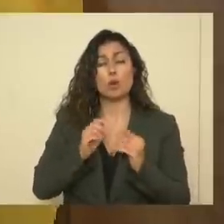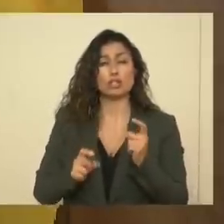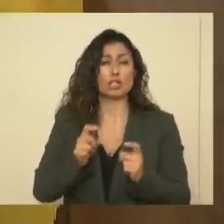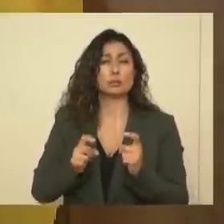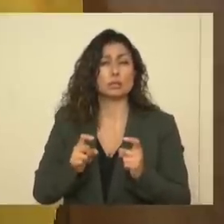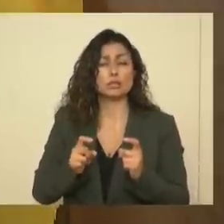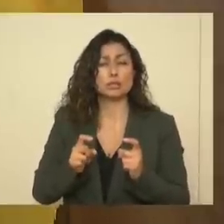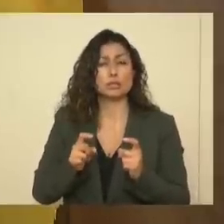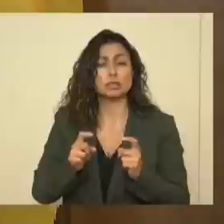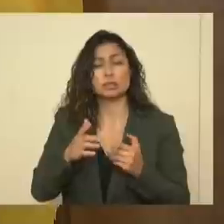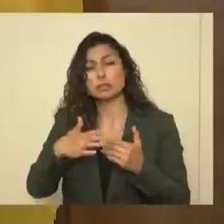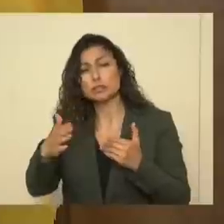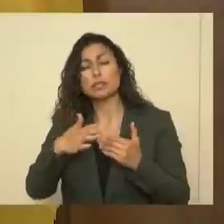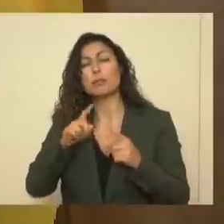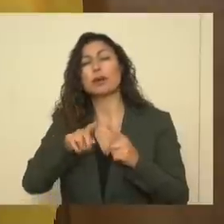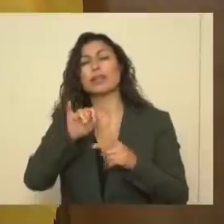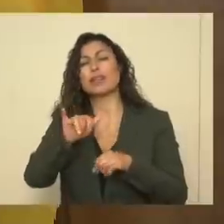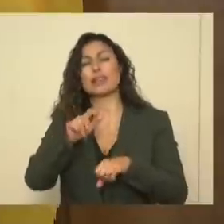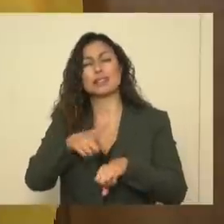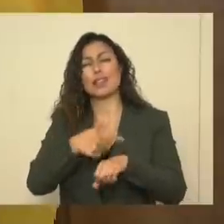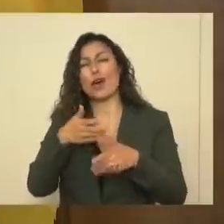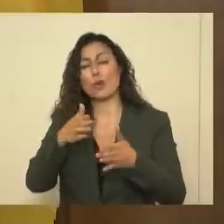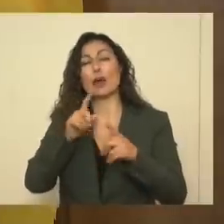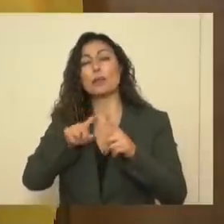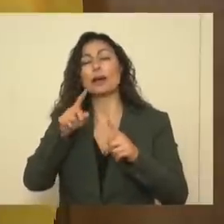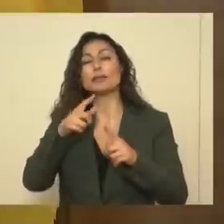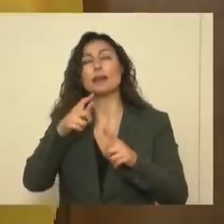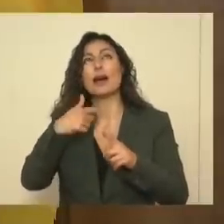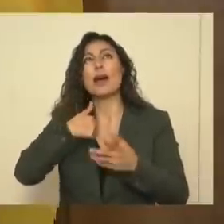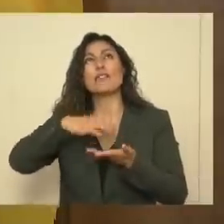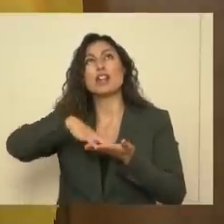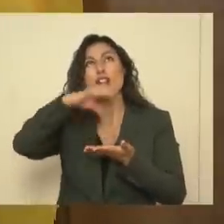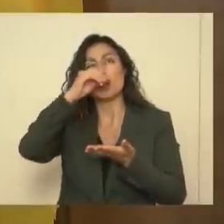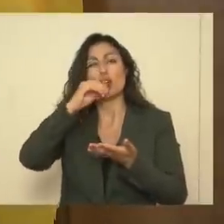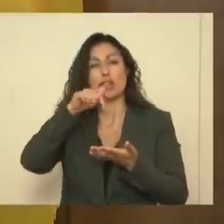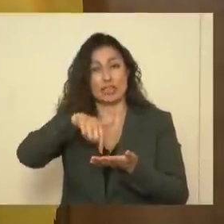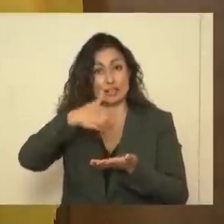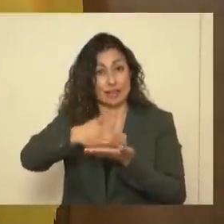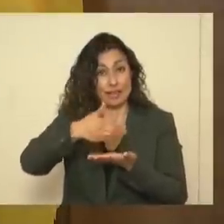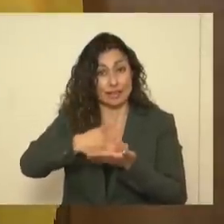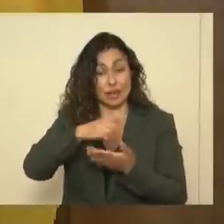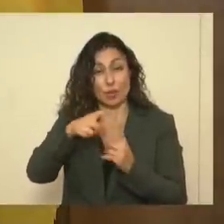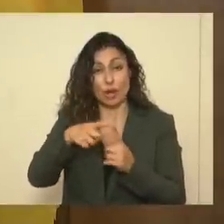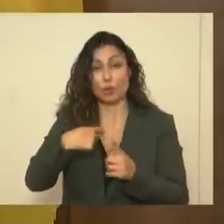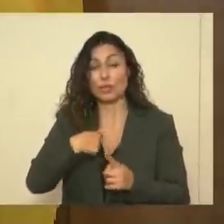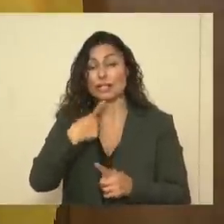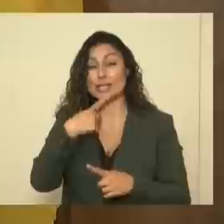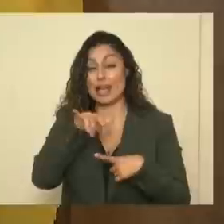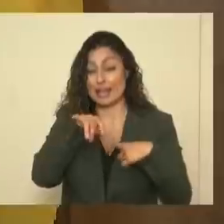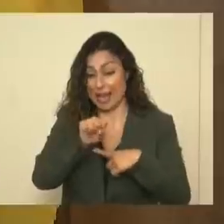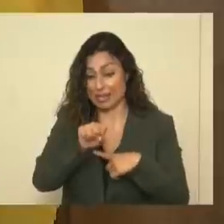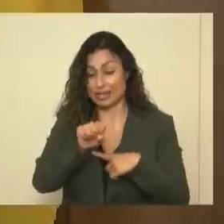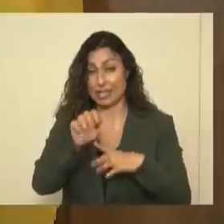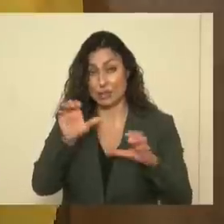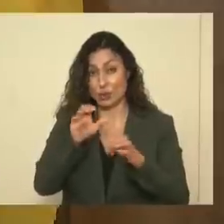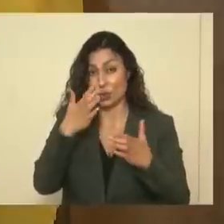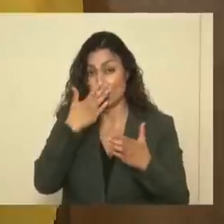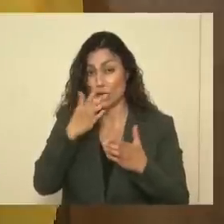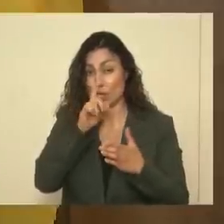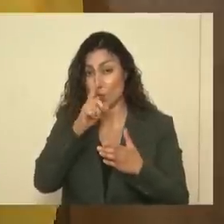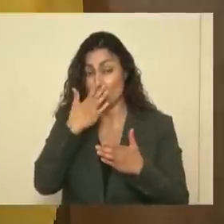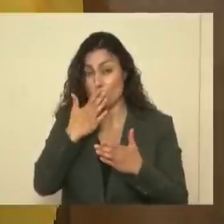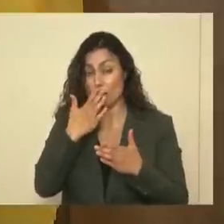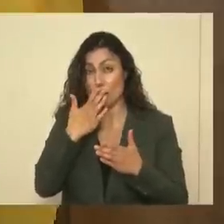So that was a long way because I've learned this lesson, that when we say, yes, we're doing really well, somehow